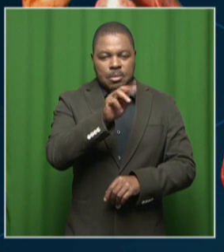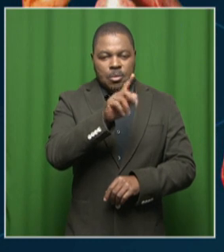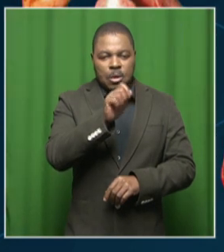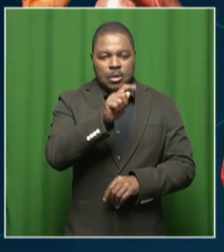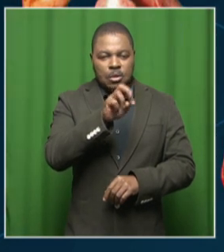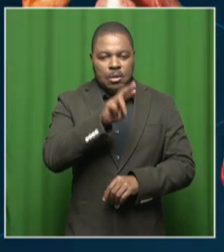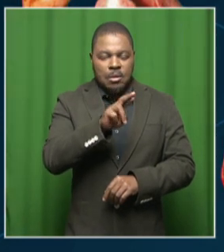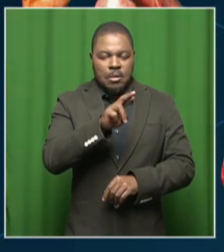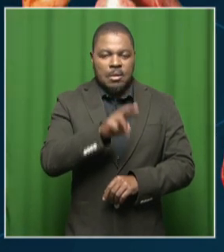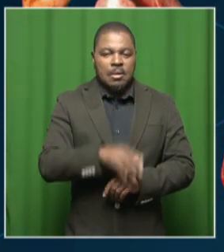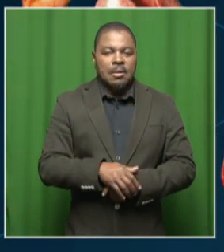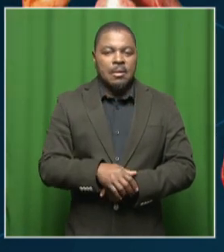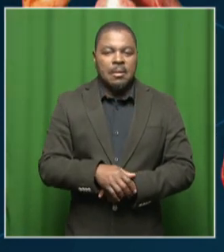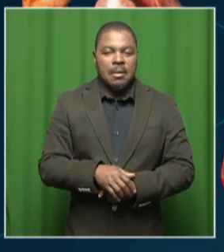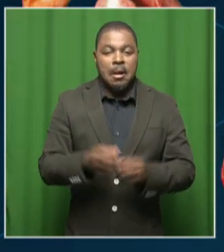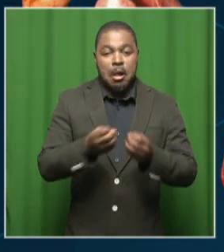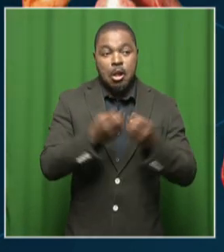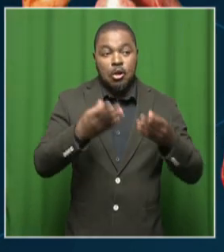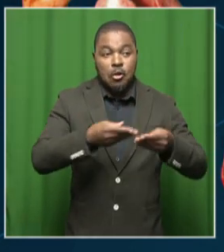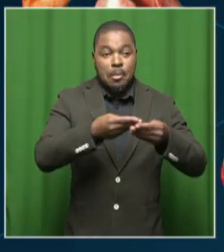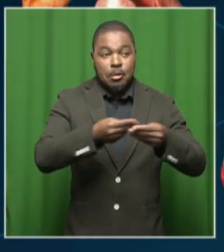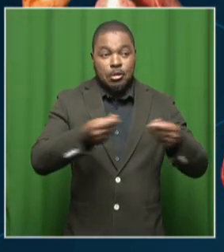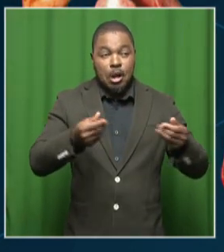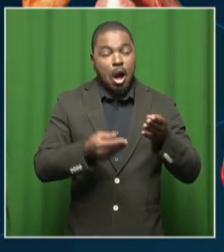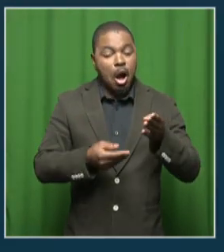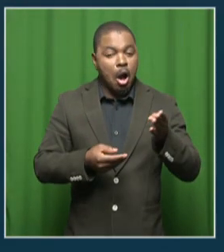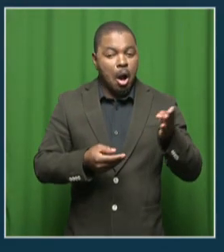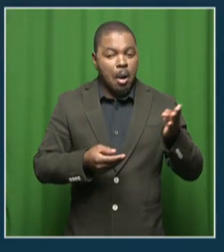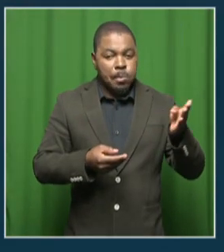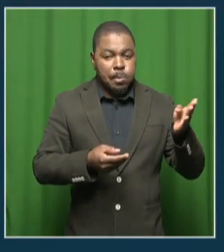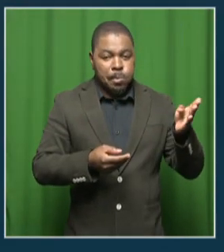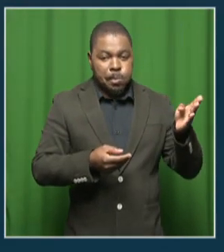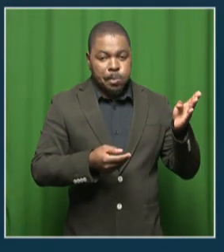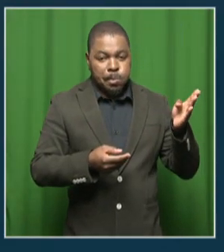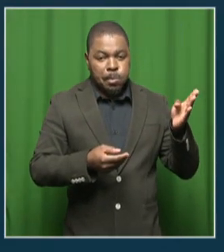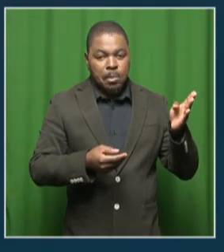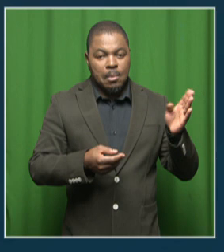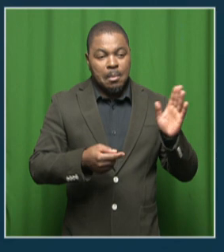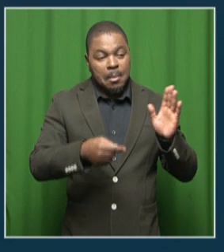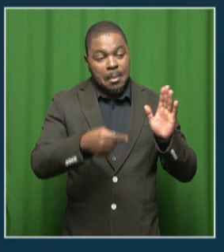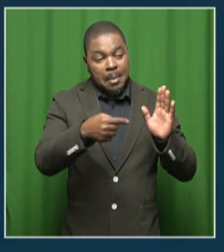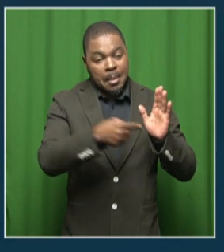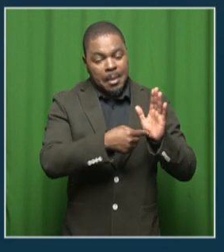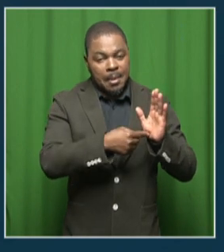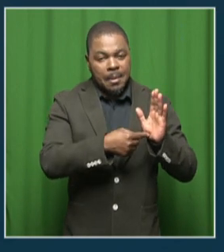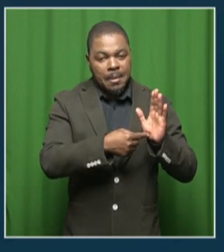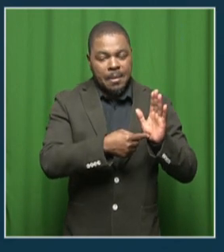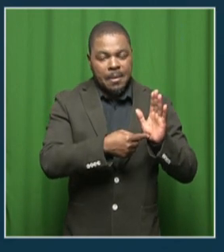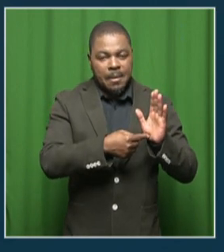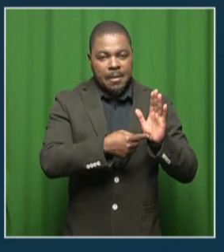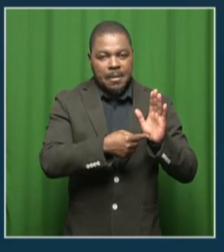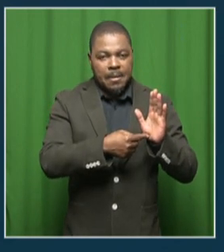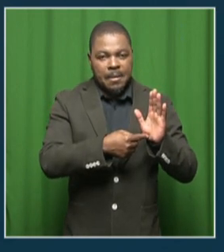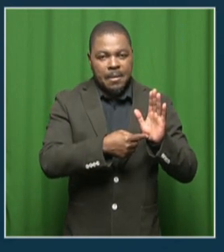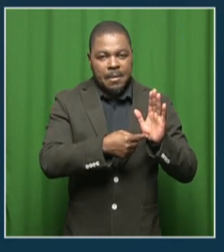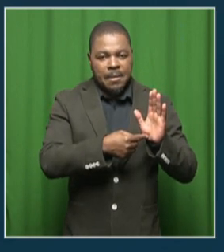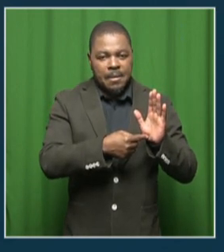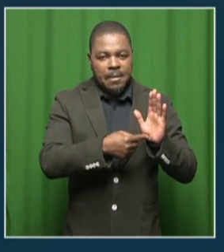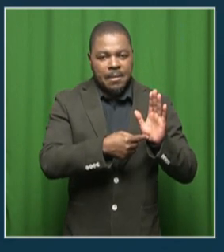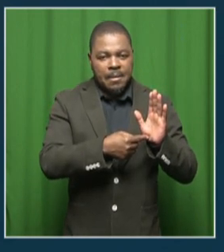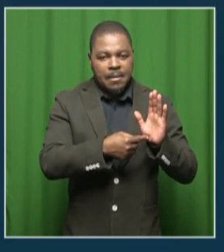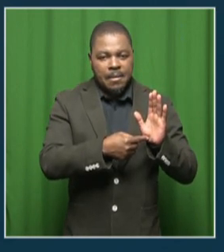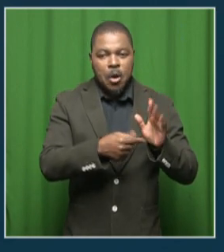ball rolling. A lot of material out there. And the stimulator provides a, actually attach